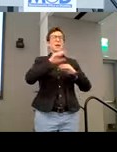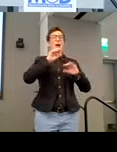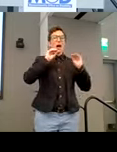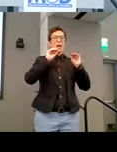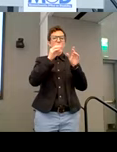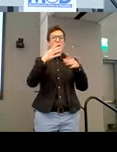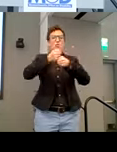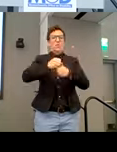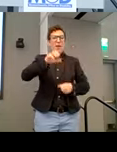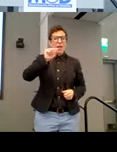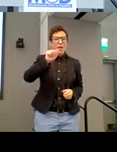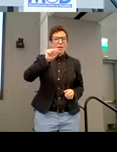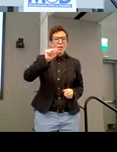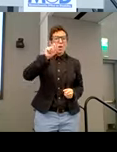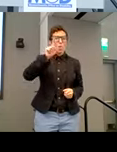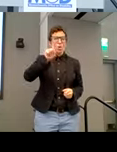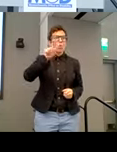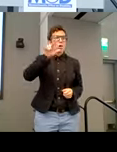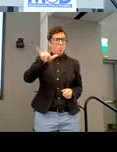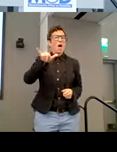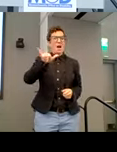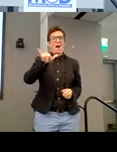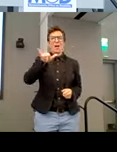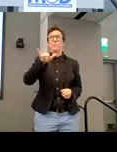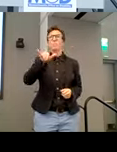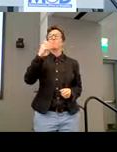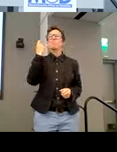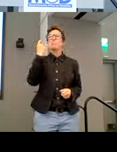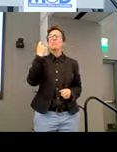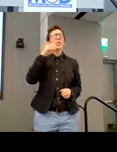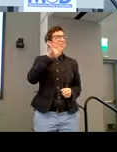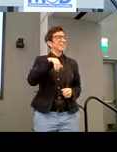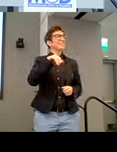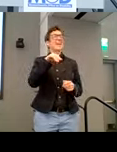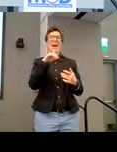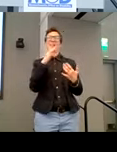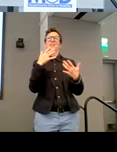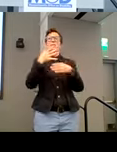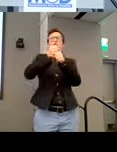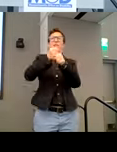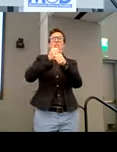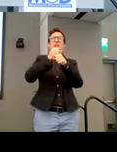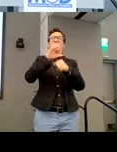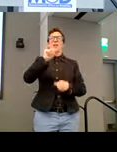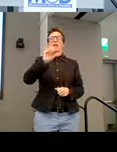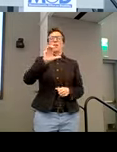which we use as a shortcut for accessibility because there's 11 letters between the A and the Y.